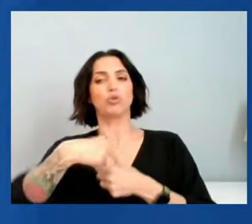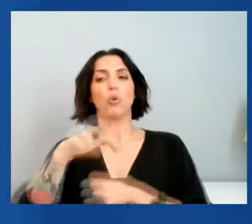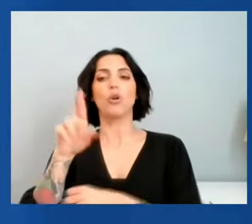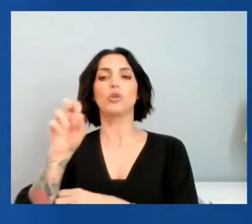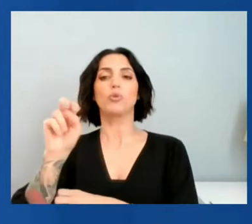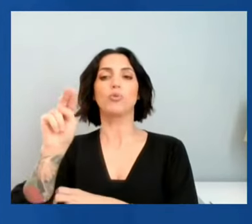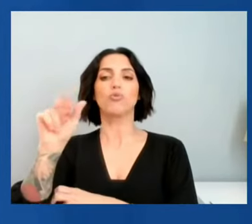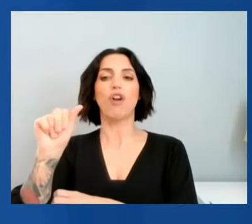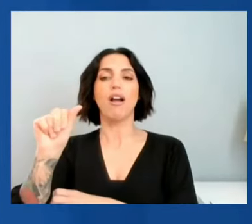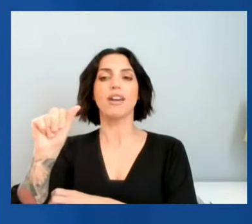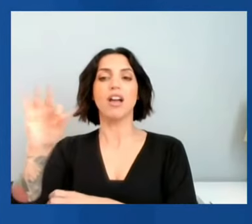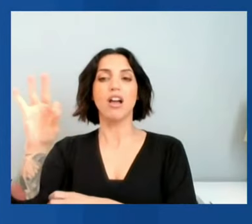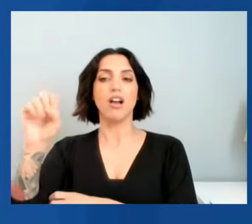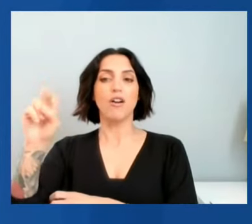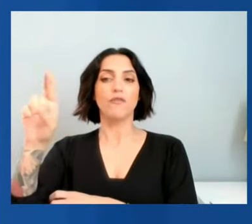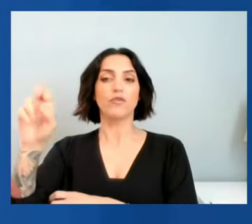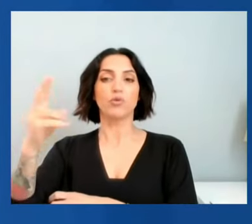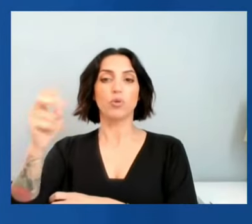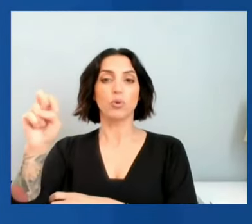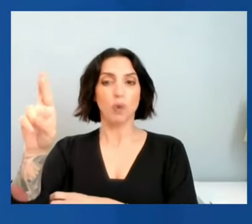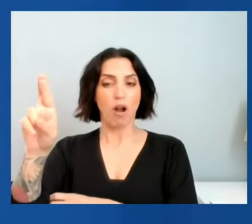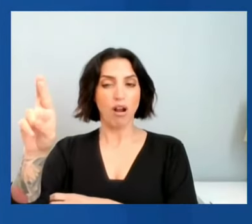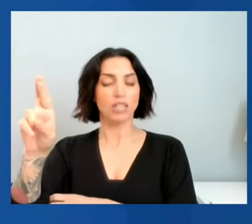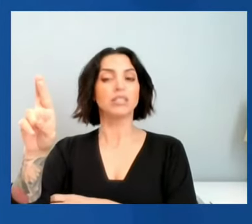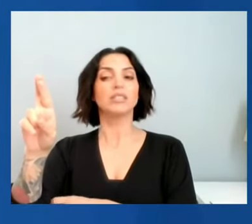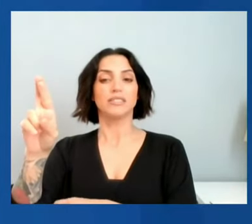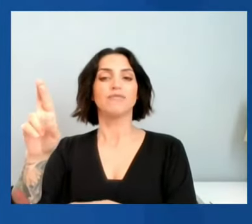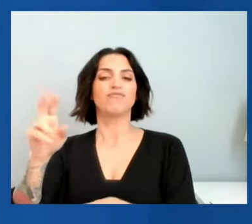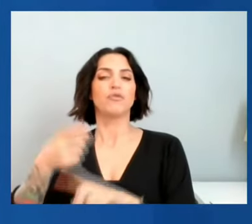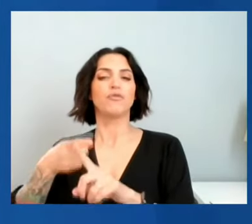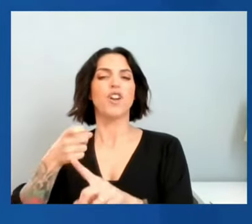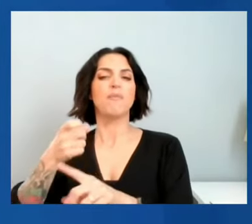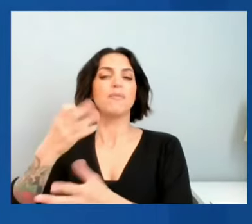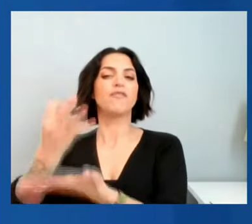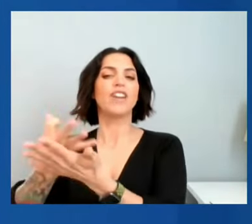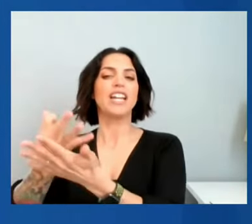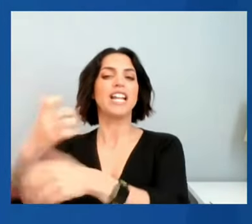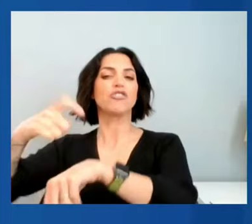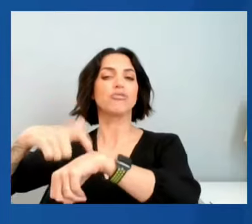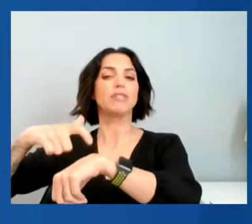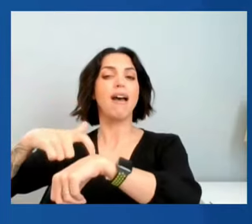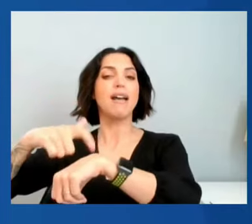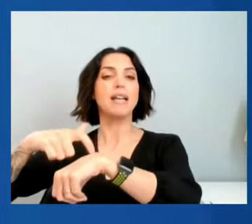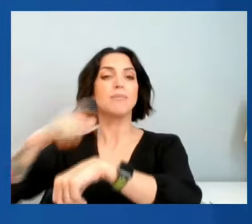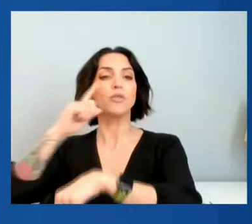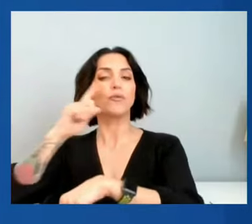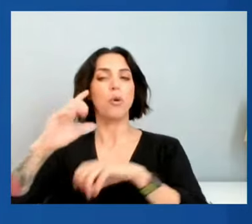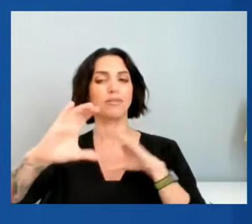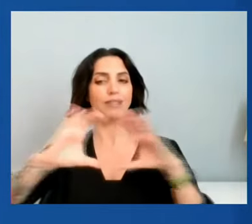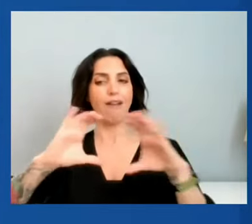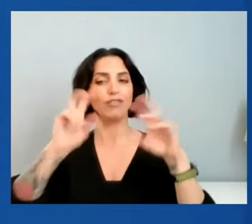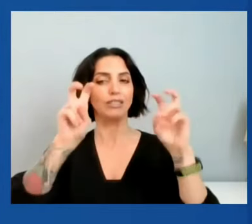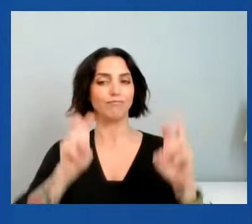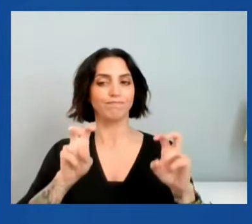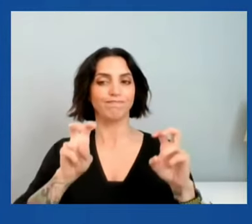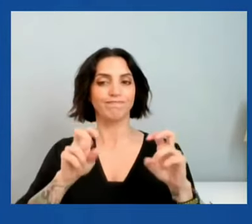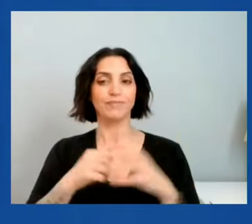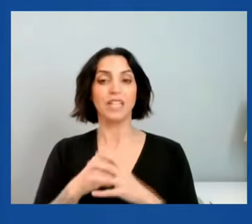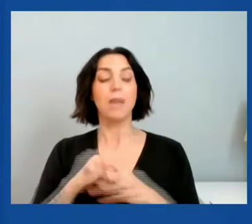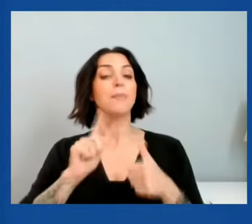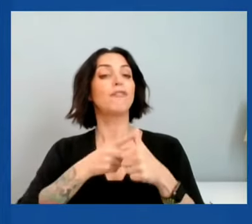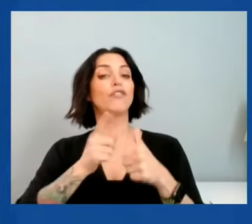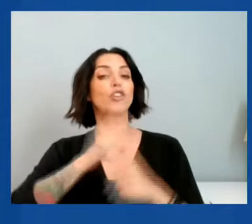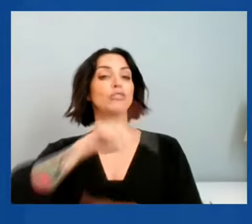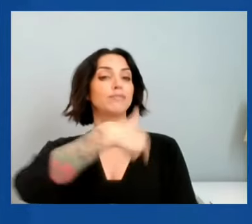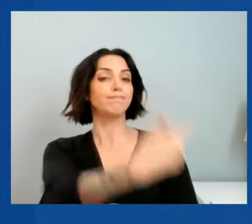There could not be a finer international journalist, author and columnist to engage Secretary Yellen. But first, Secretary Yellen, the floor is yours.